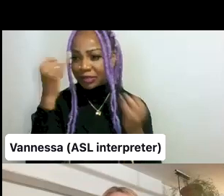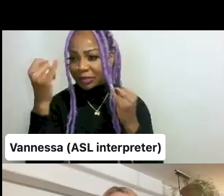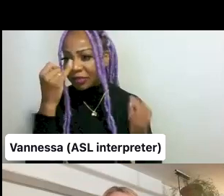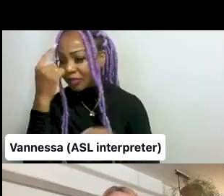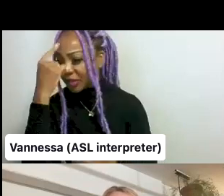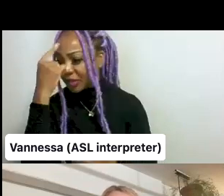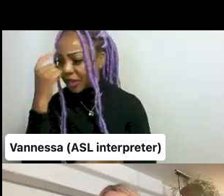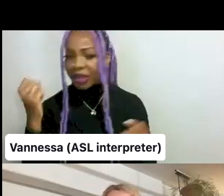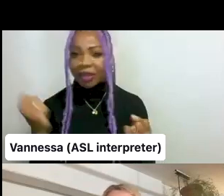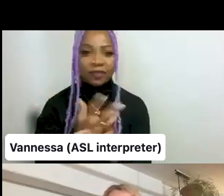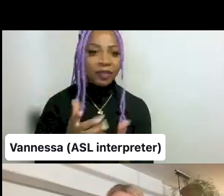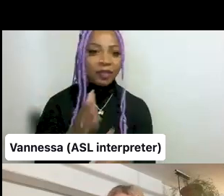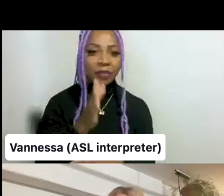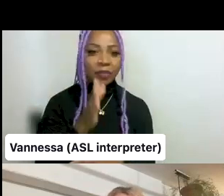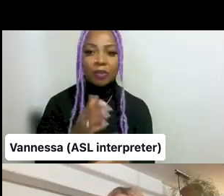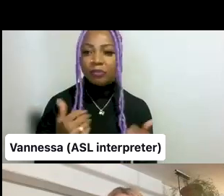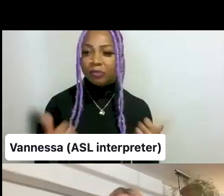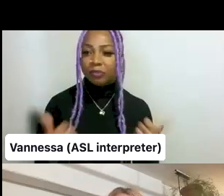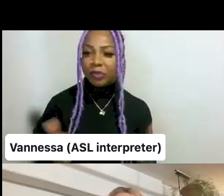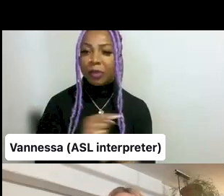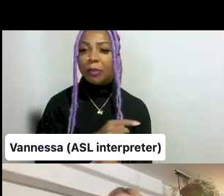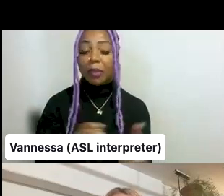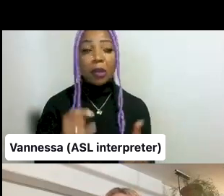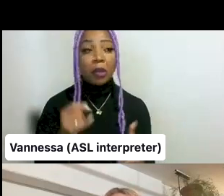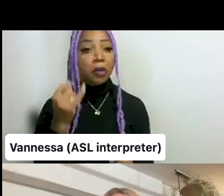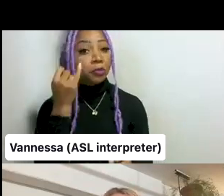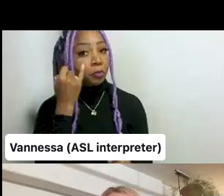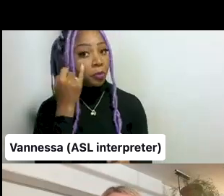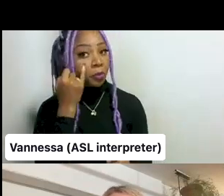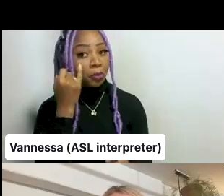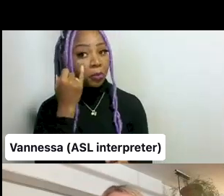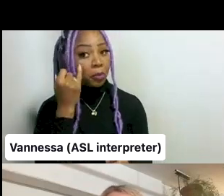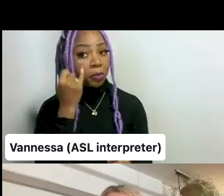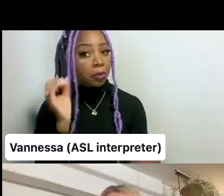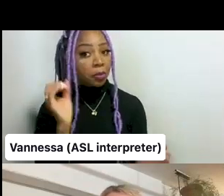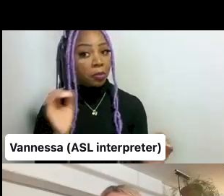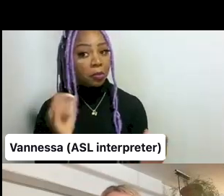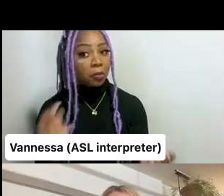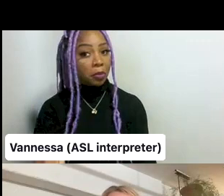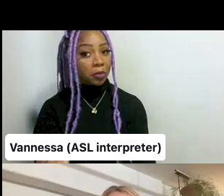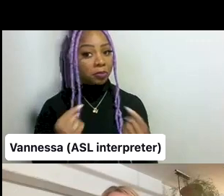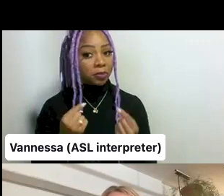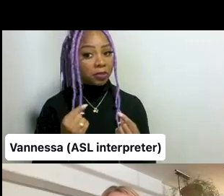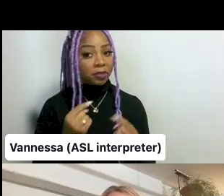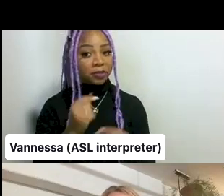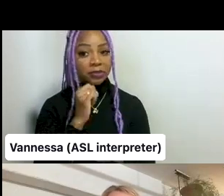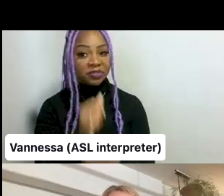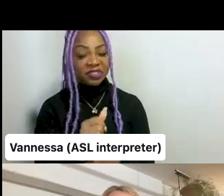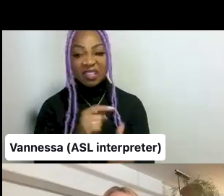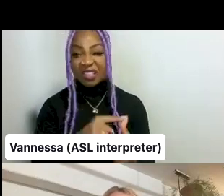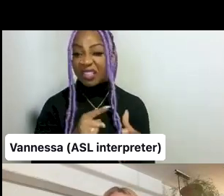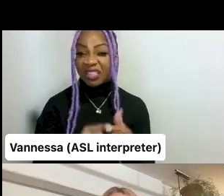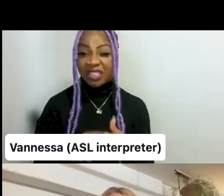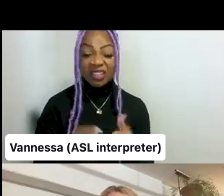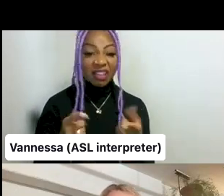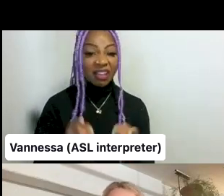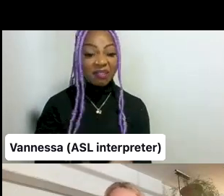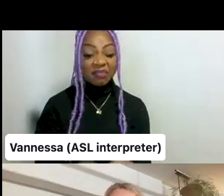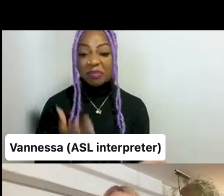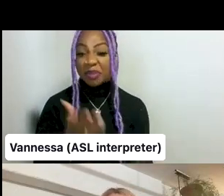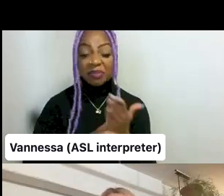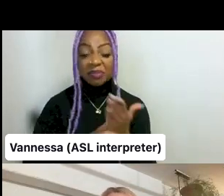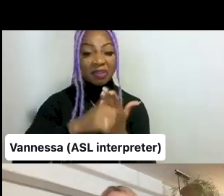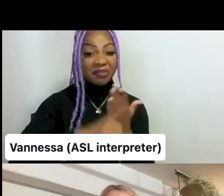oh, this is going to be great, but what if like nobody sends anything in, then we end up with like a flyer with